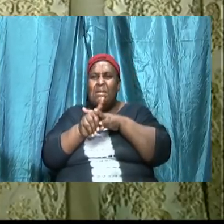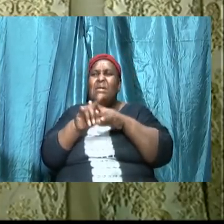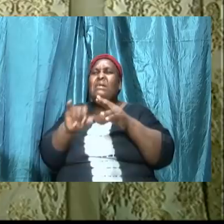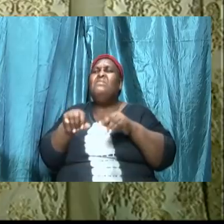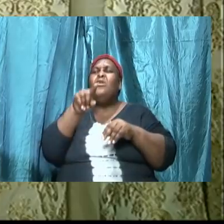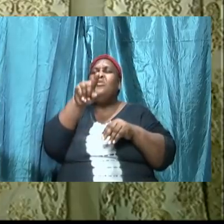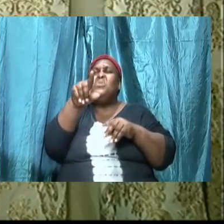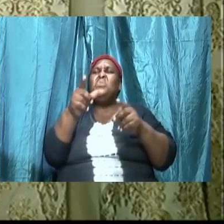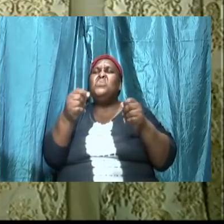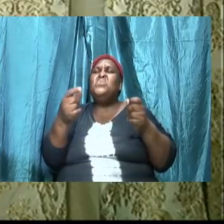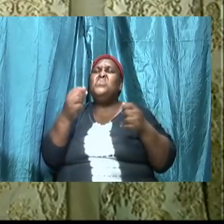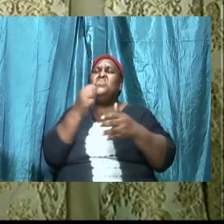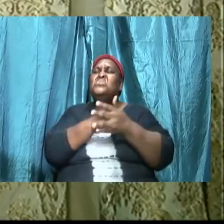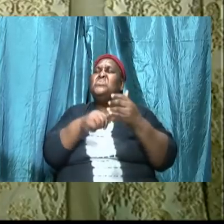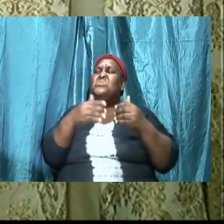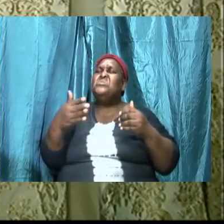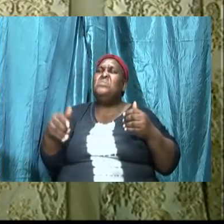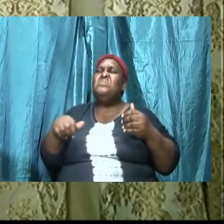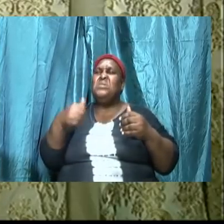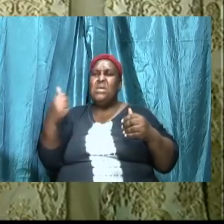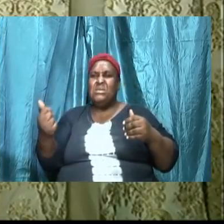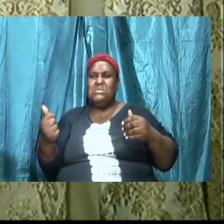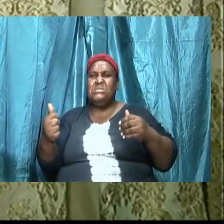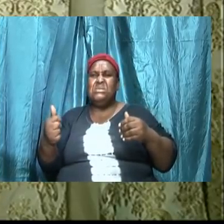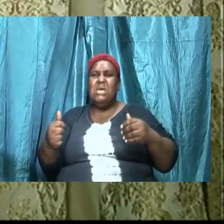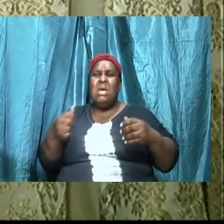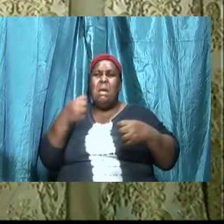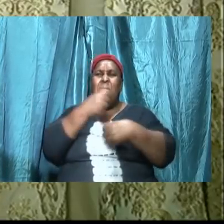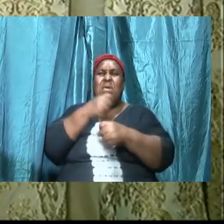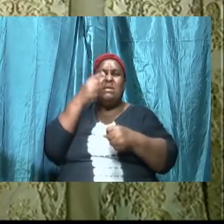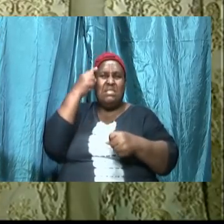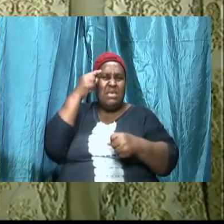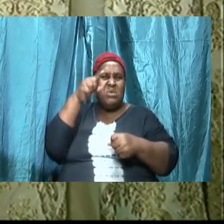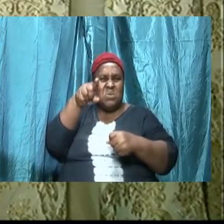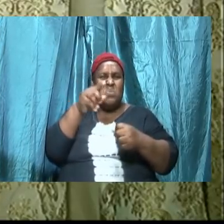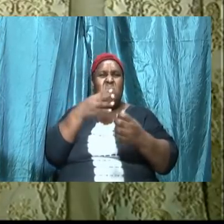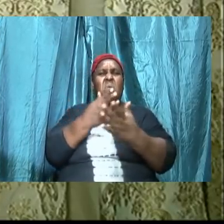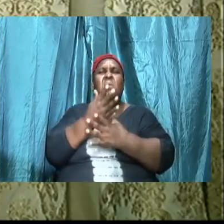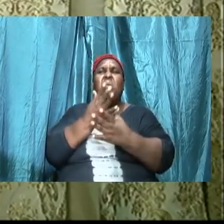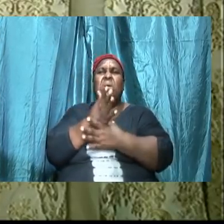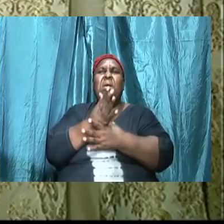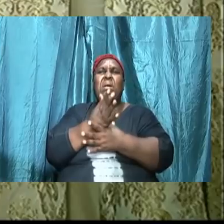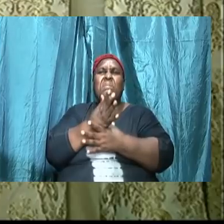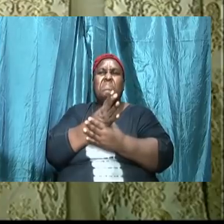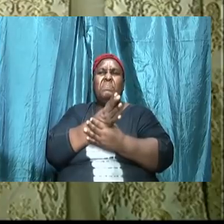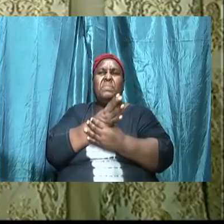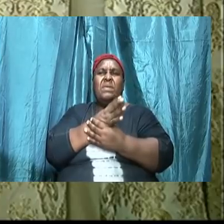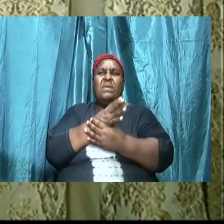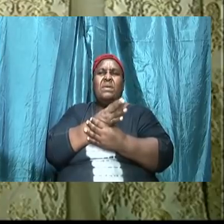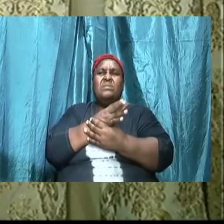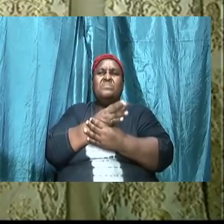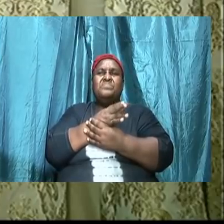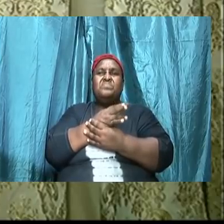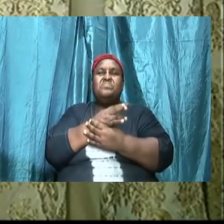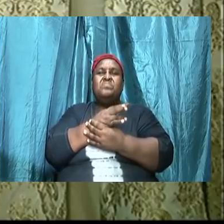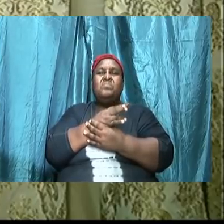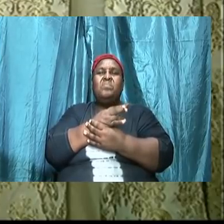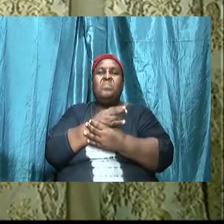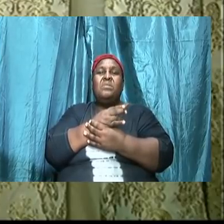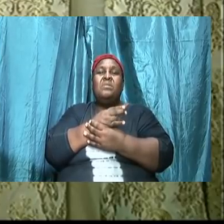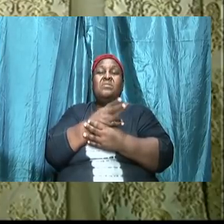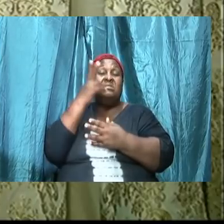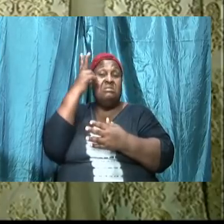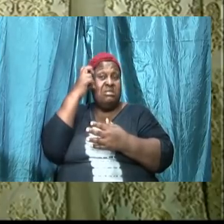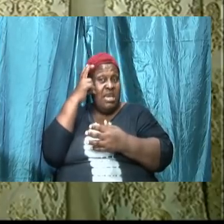else and still you're okay and this is really what's gonna happen to you it's not that you went die so he gives you something